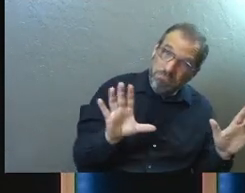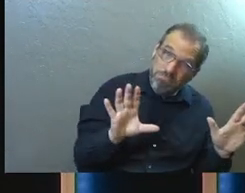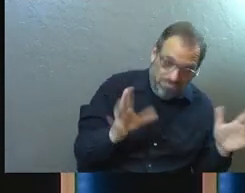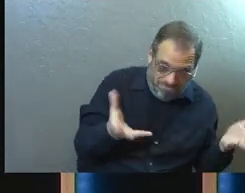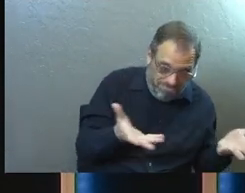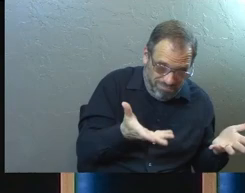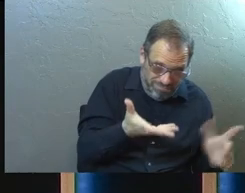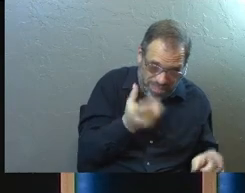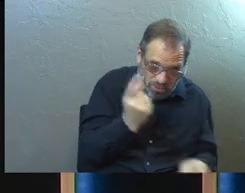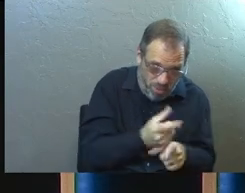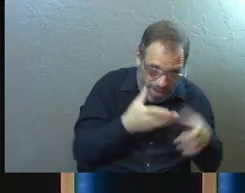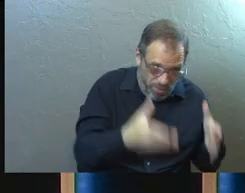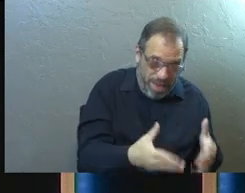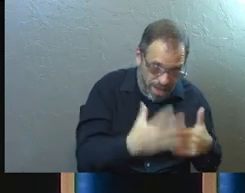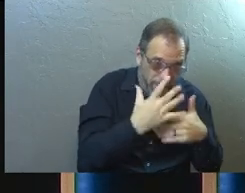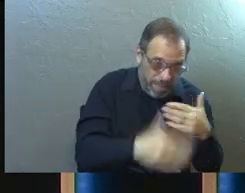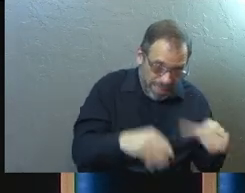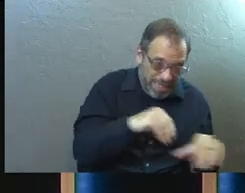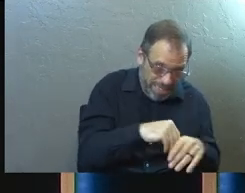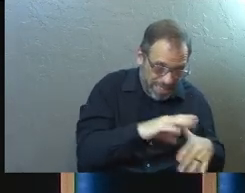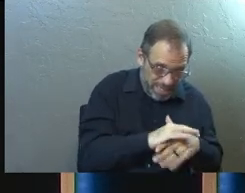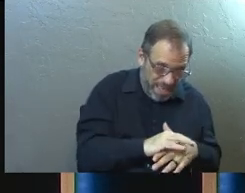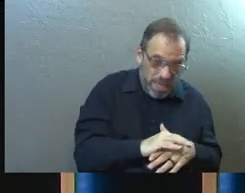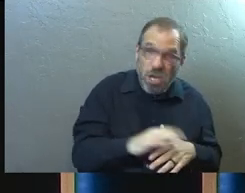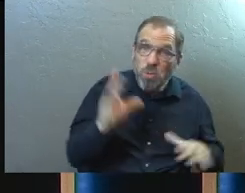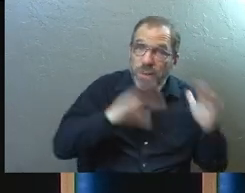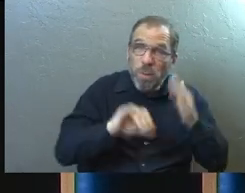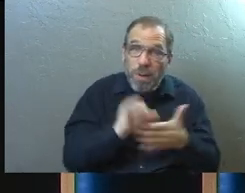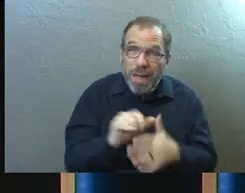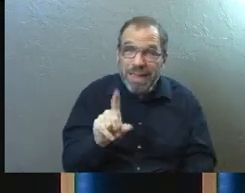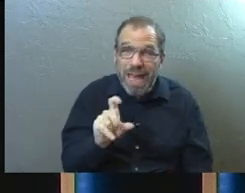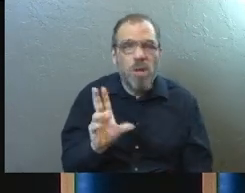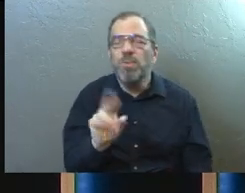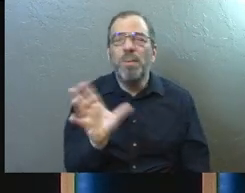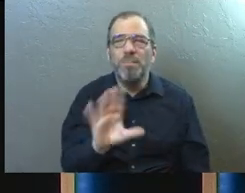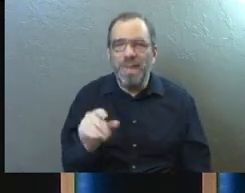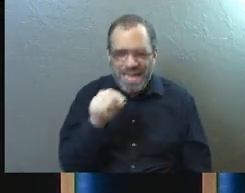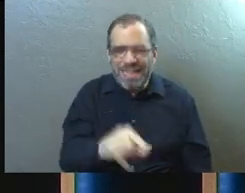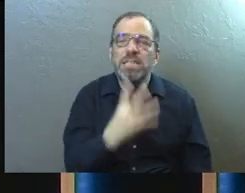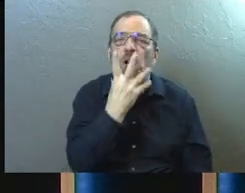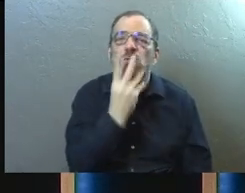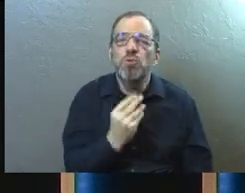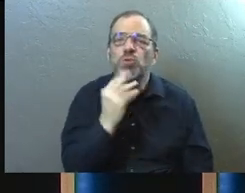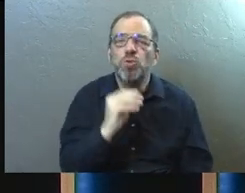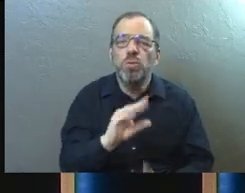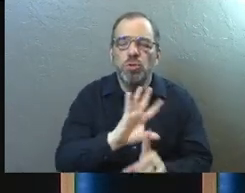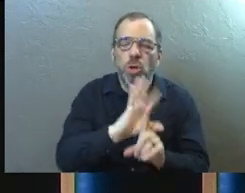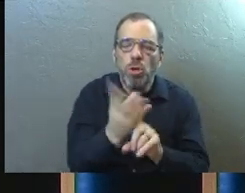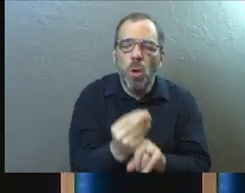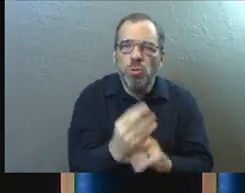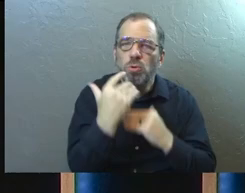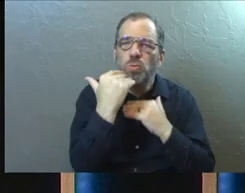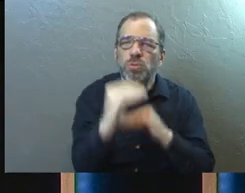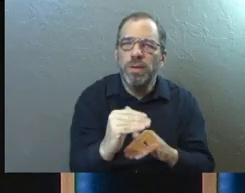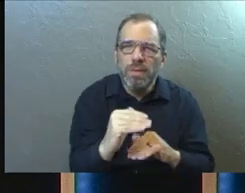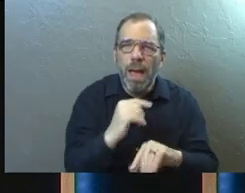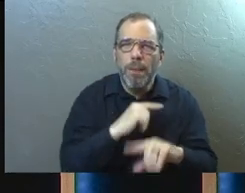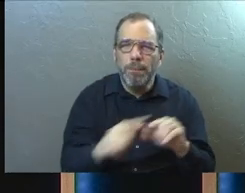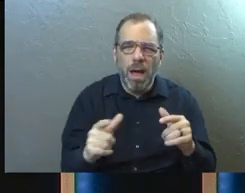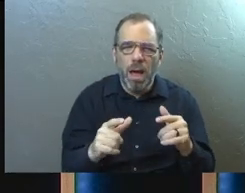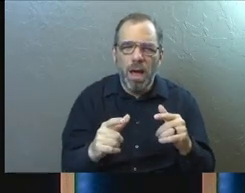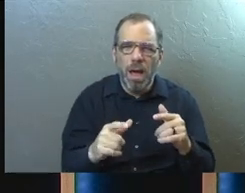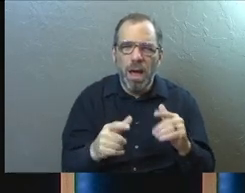That's the way it should be done, okay? Do we have to worry about that? No, these are Jewish cultural restrictions. But